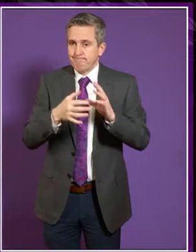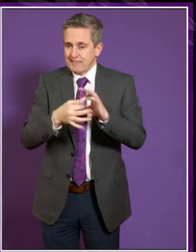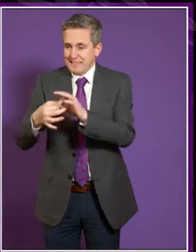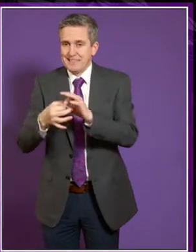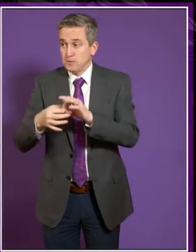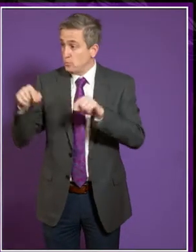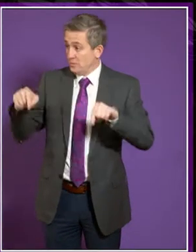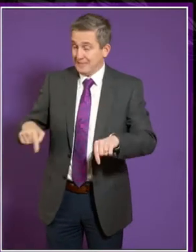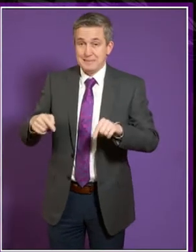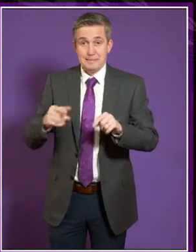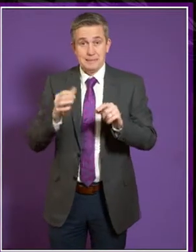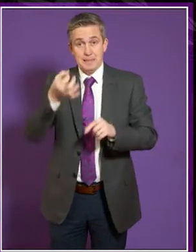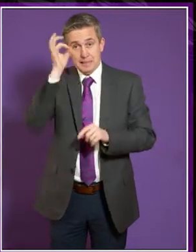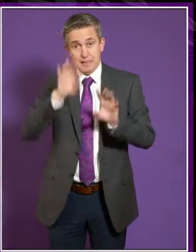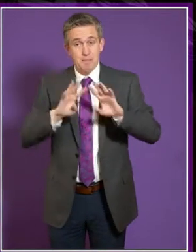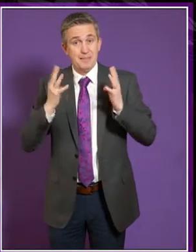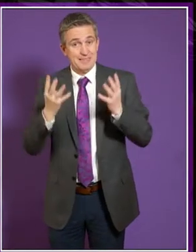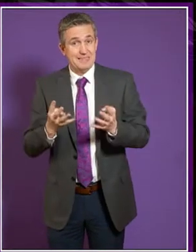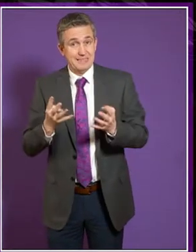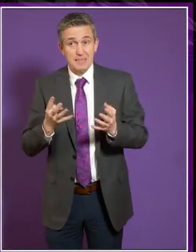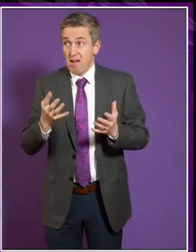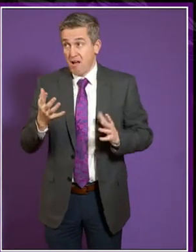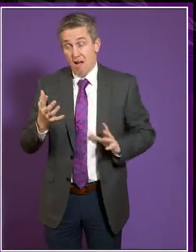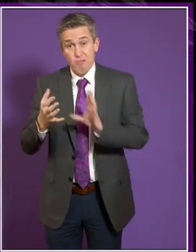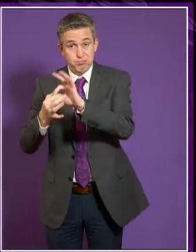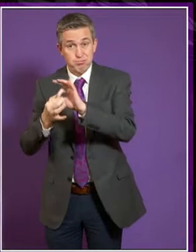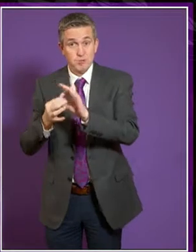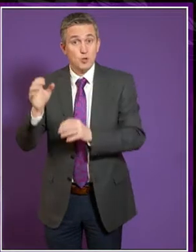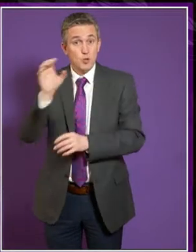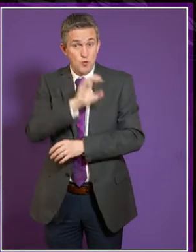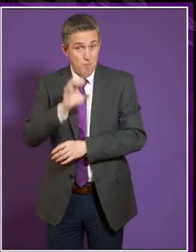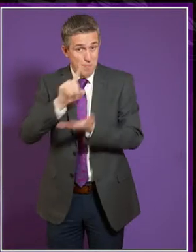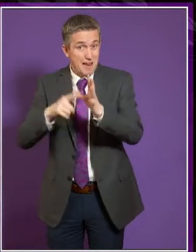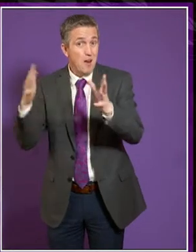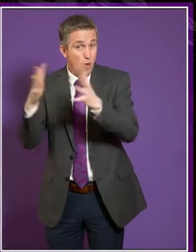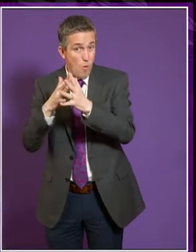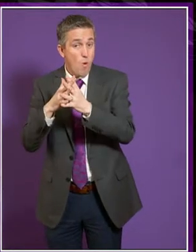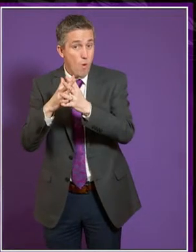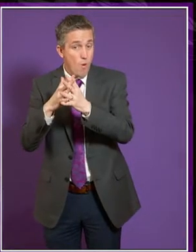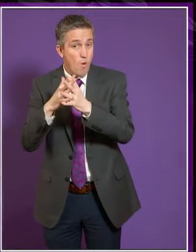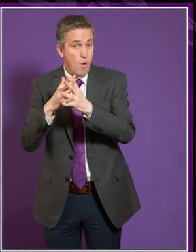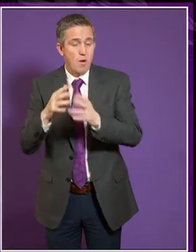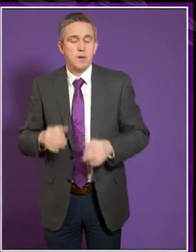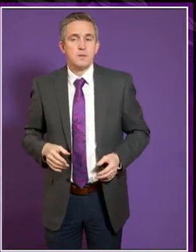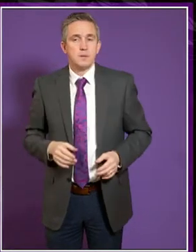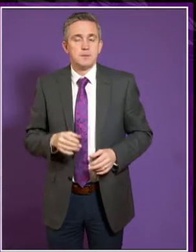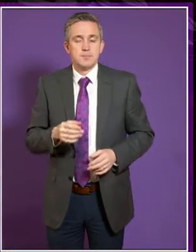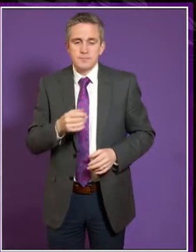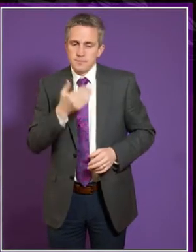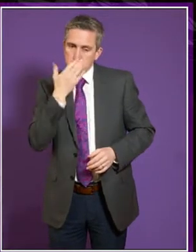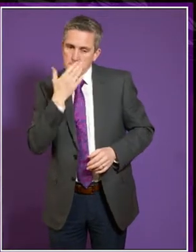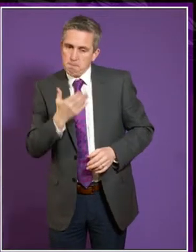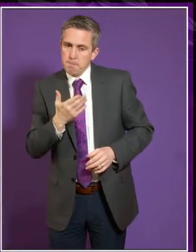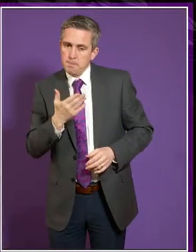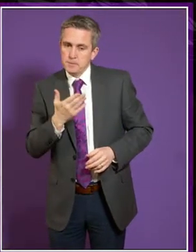the work of this committee are ultimately rooted in European law currently, although the plan apparently is to